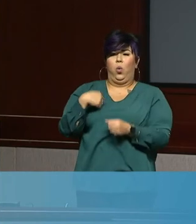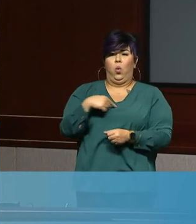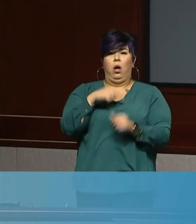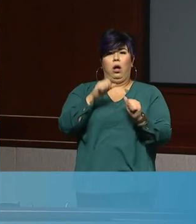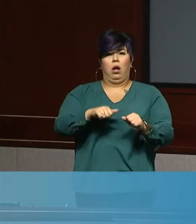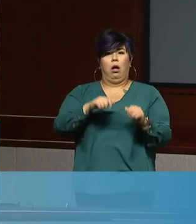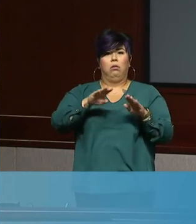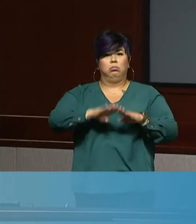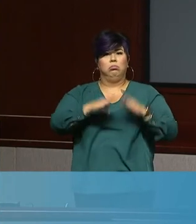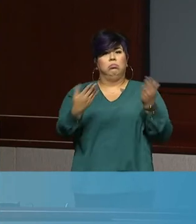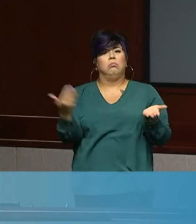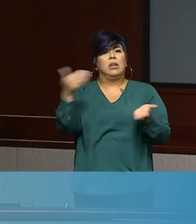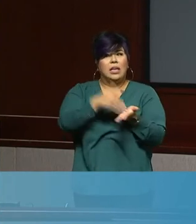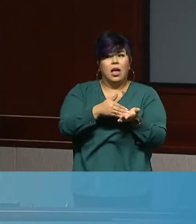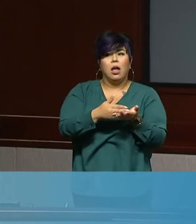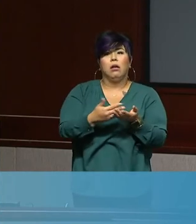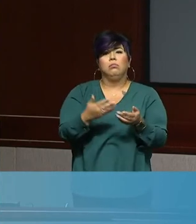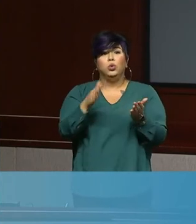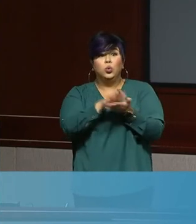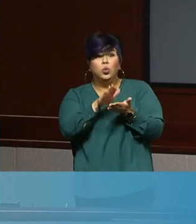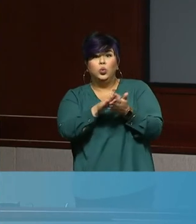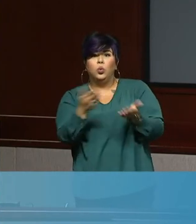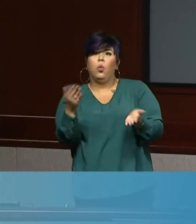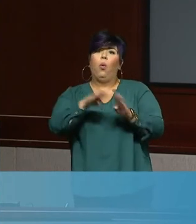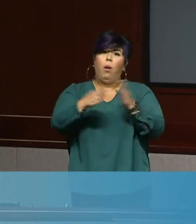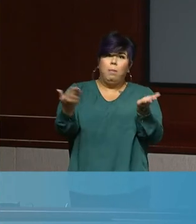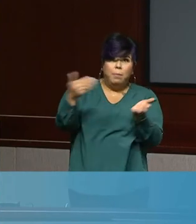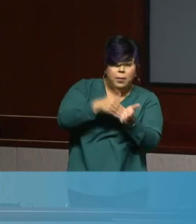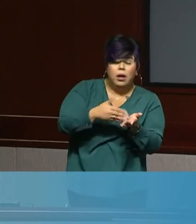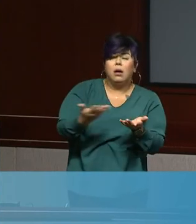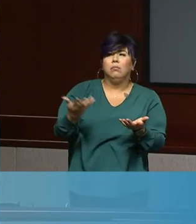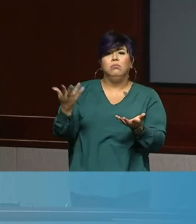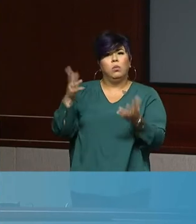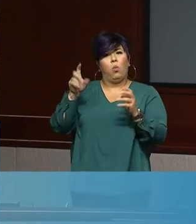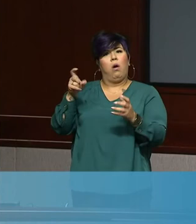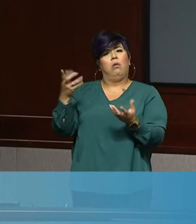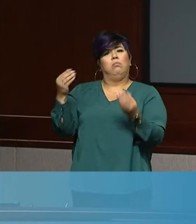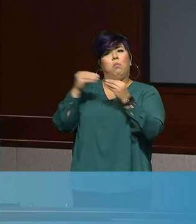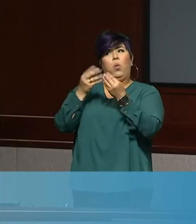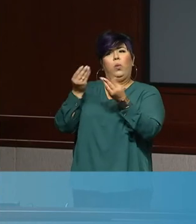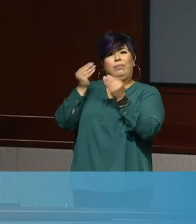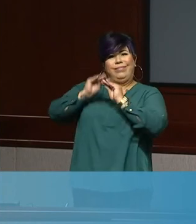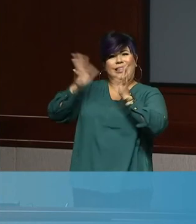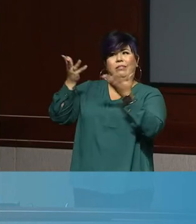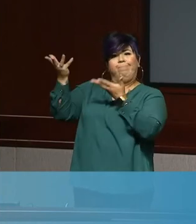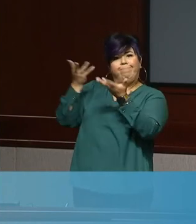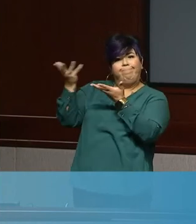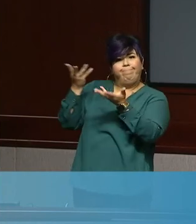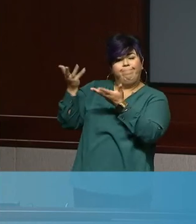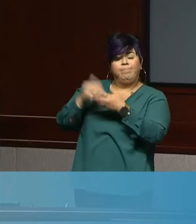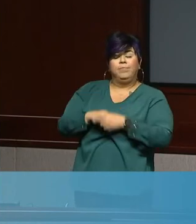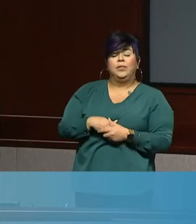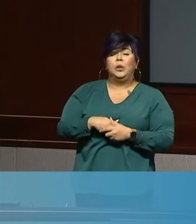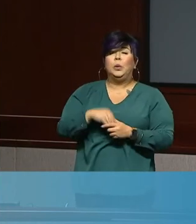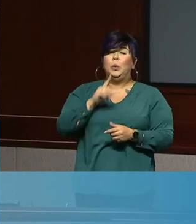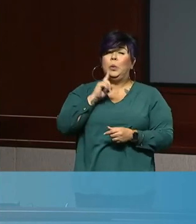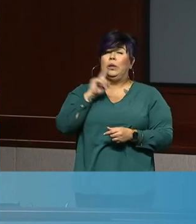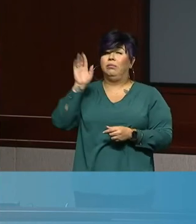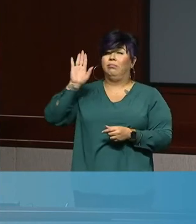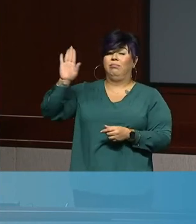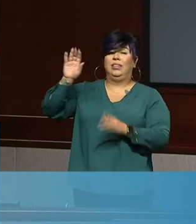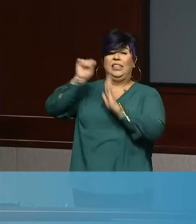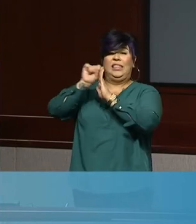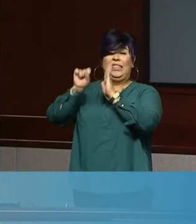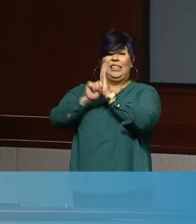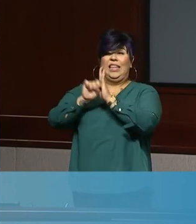getting the economy back open, getting kids back into school. Typically, uh, these, uh, uh, the state directives and the, the